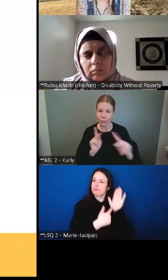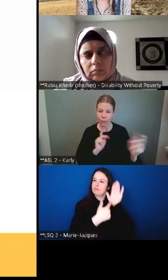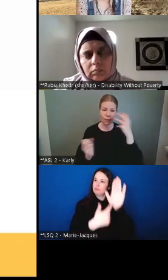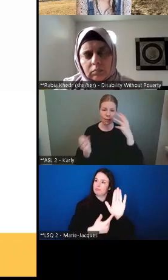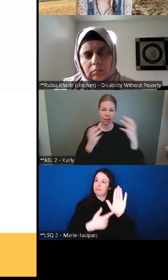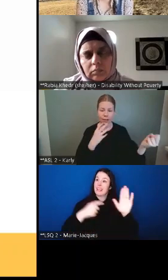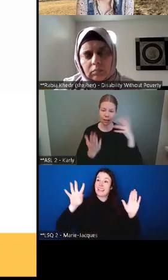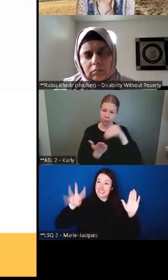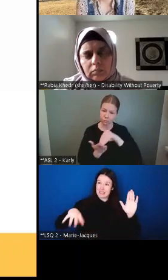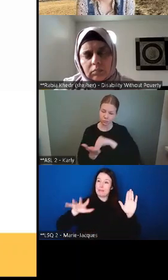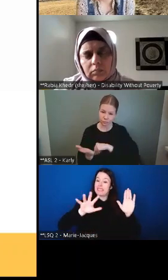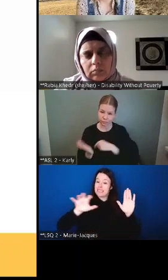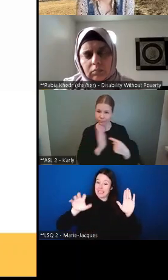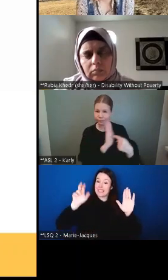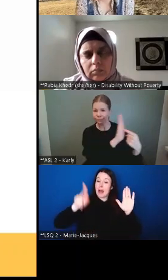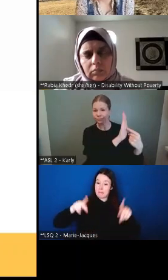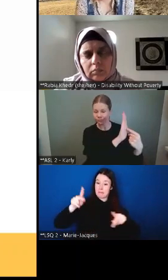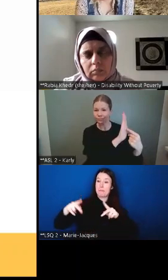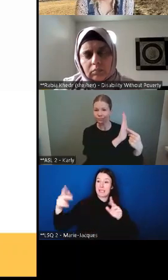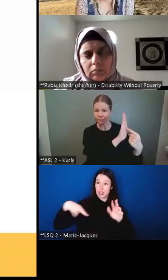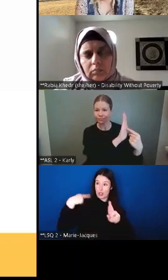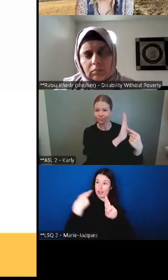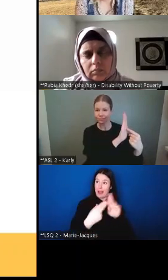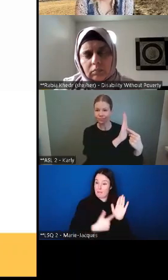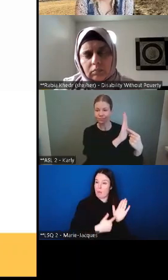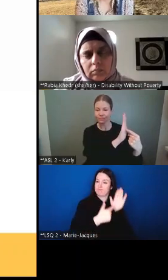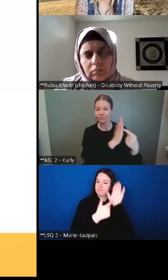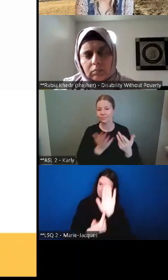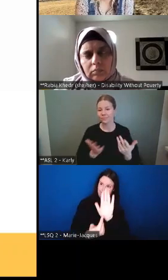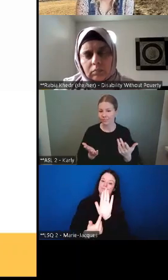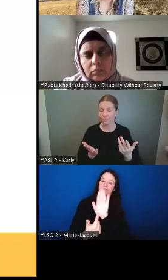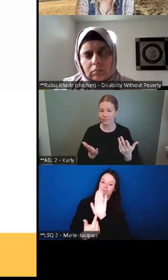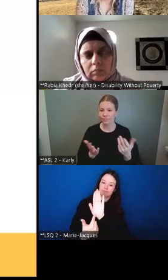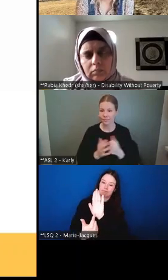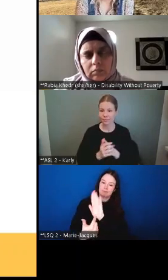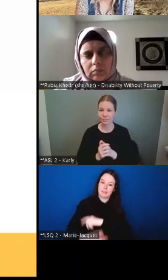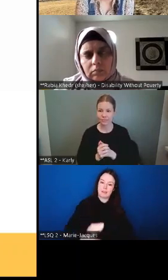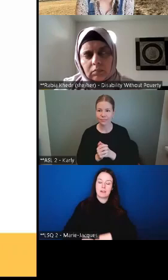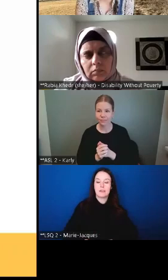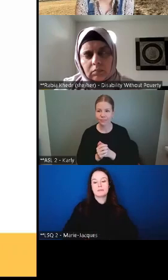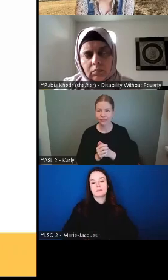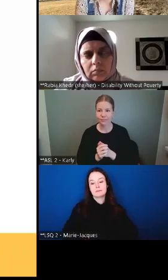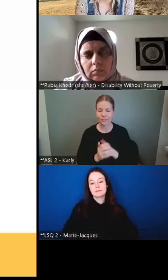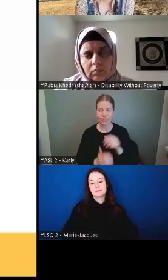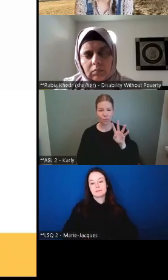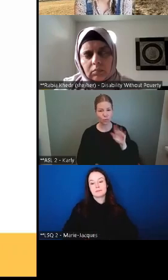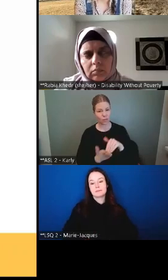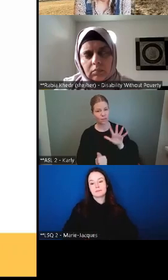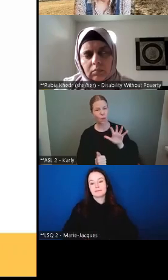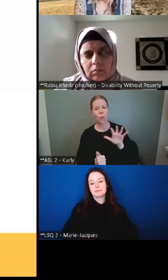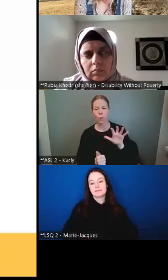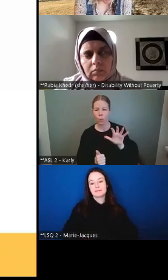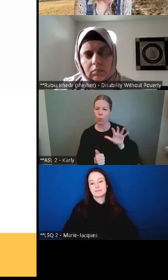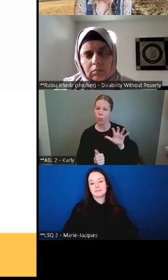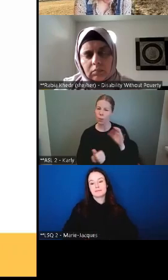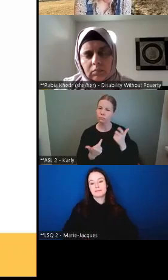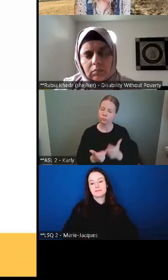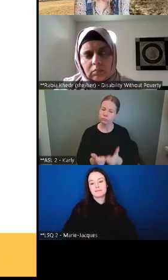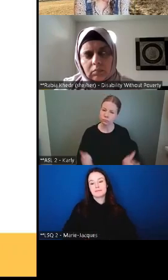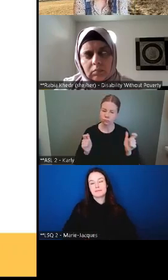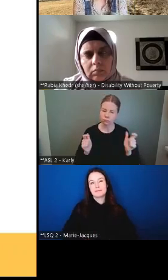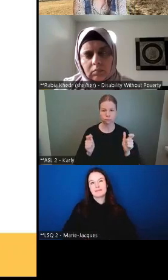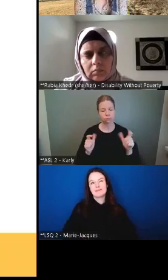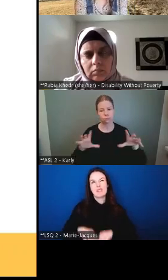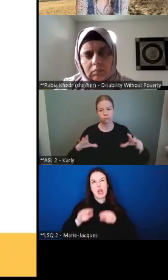if, putting my math teacher head on if, uh, you know, is a extremely representative sample of the number of disabled